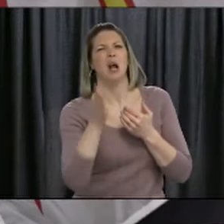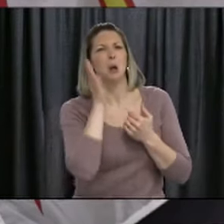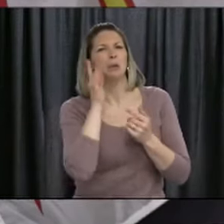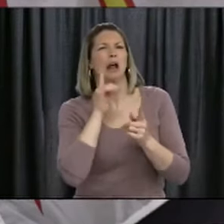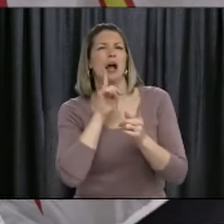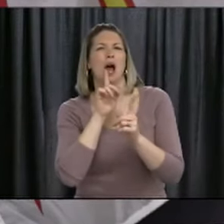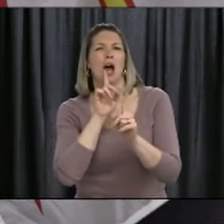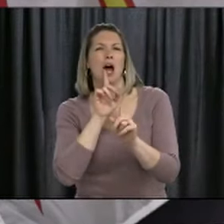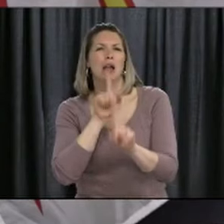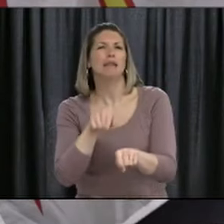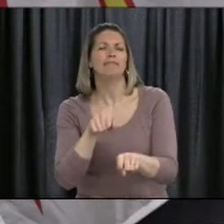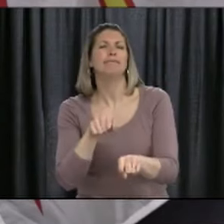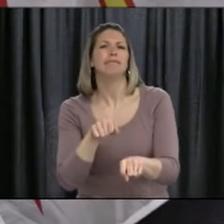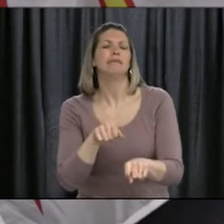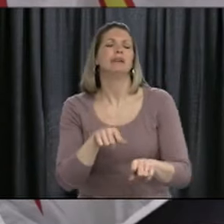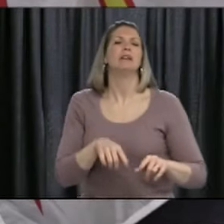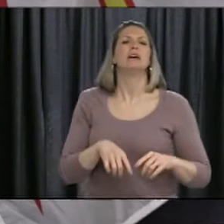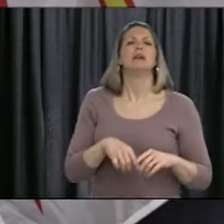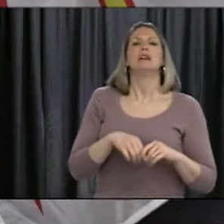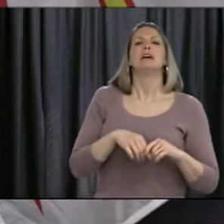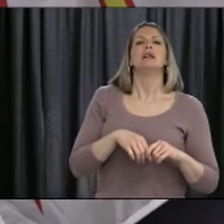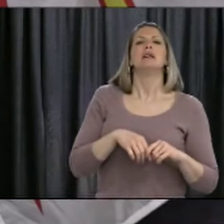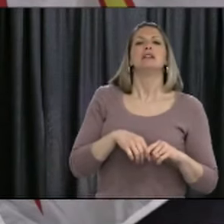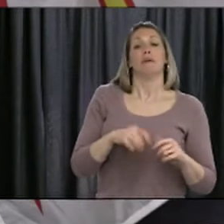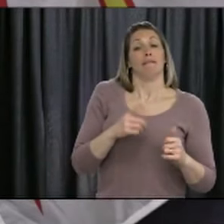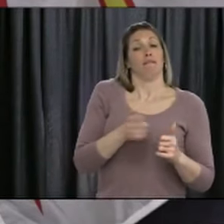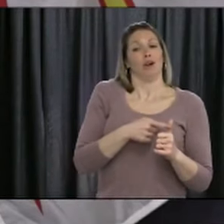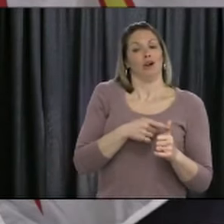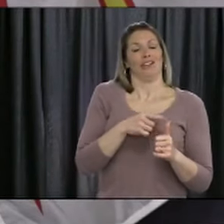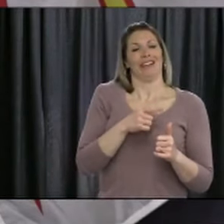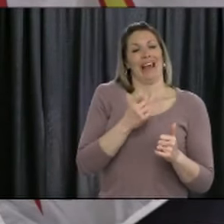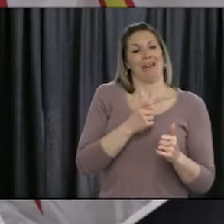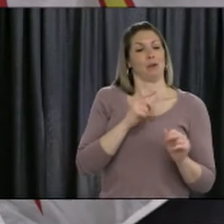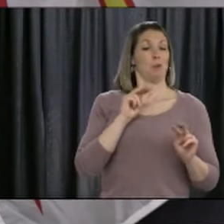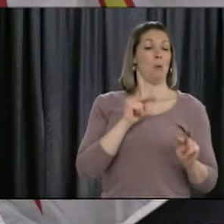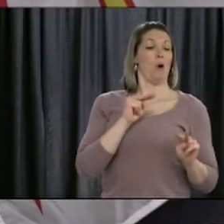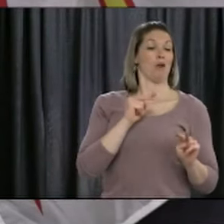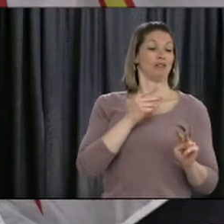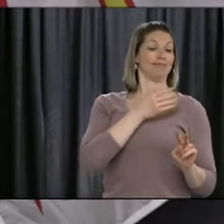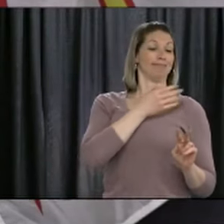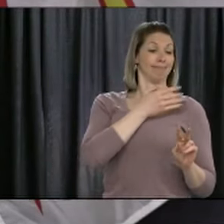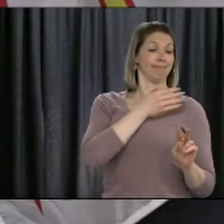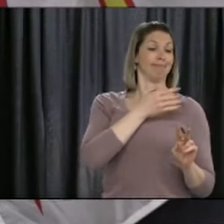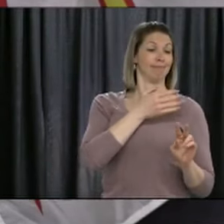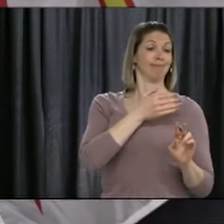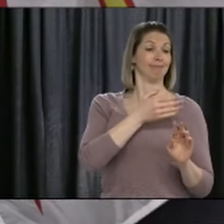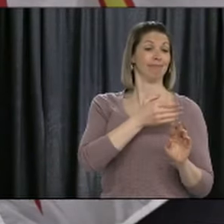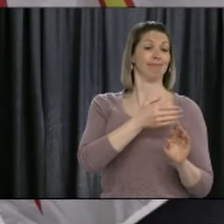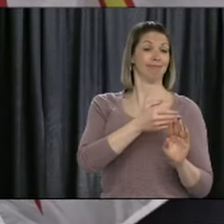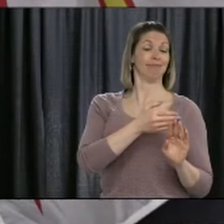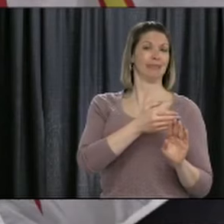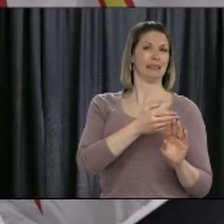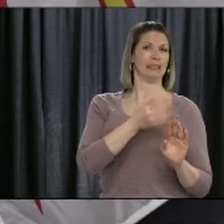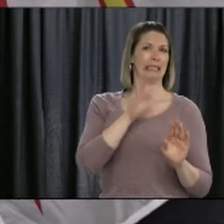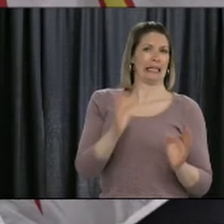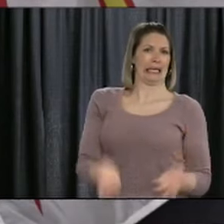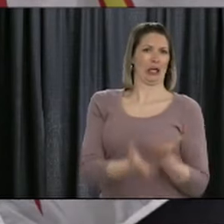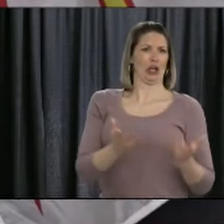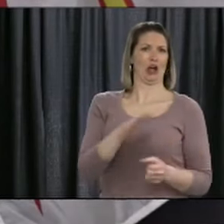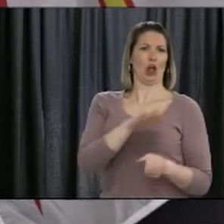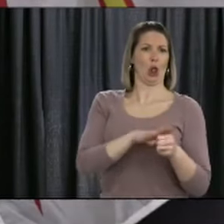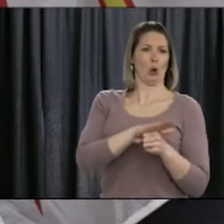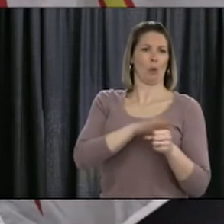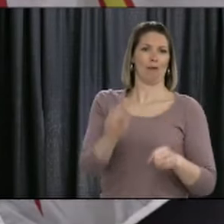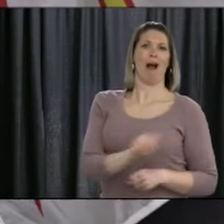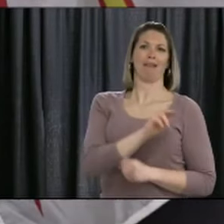decisions. So it would very much depend on the epidemiology in the province as a whole,